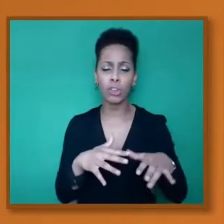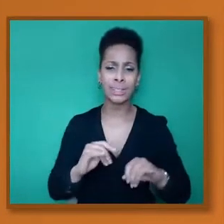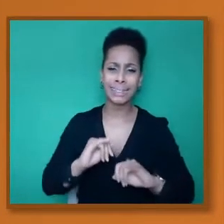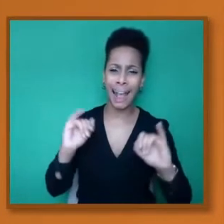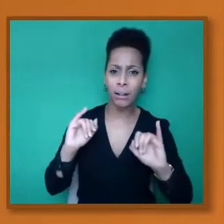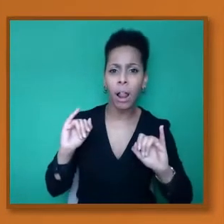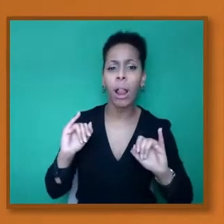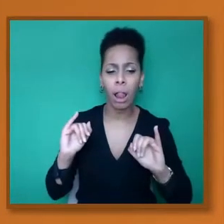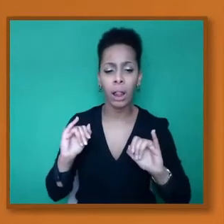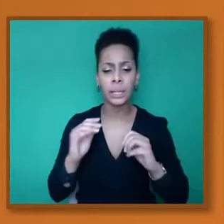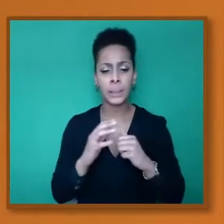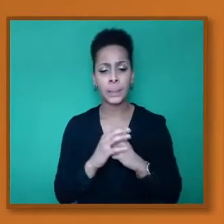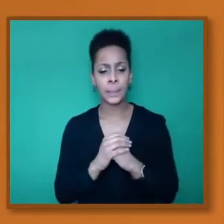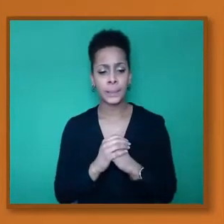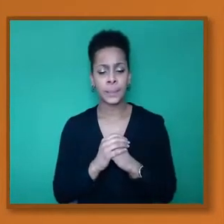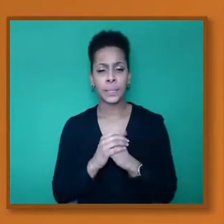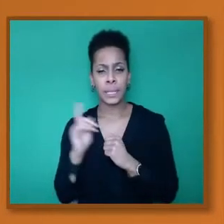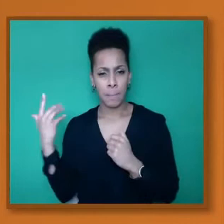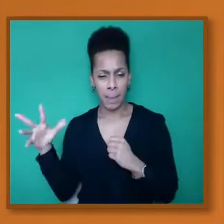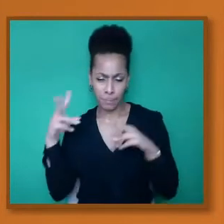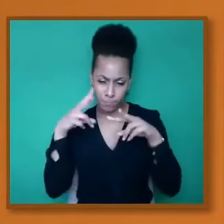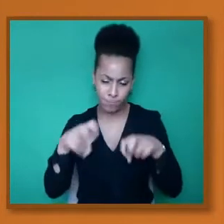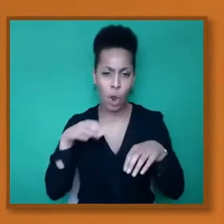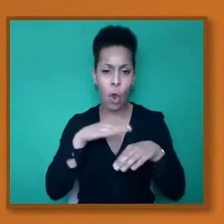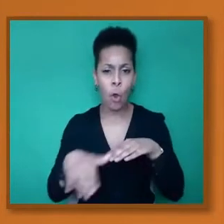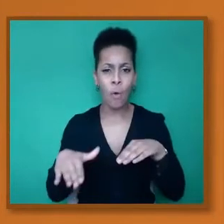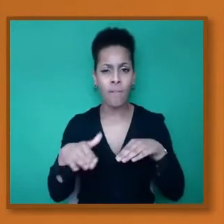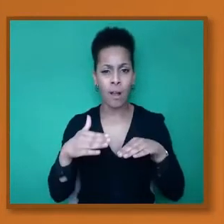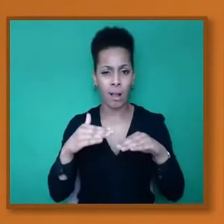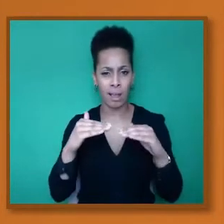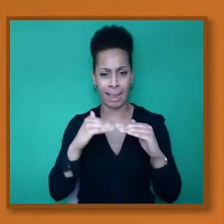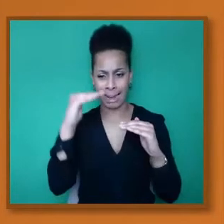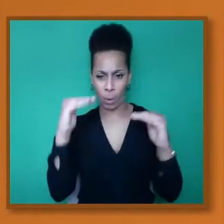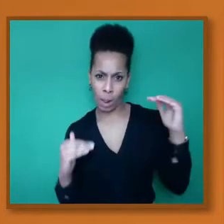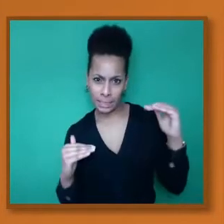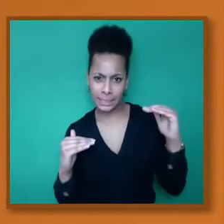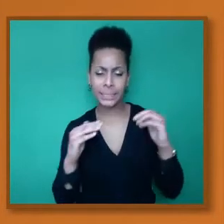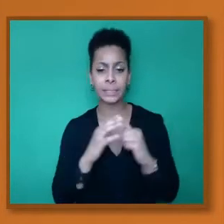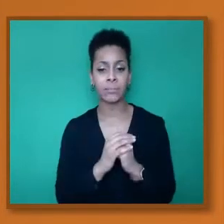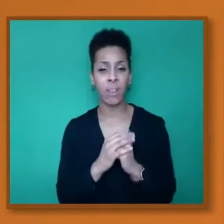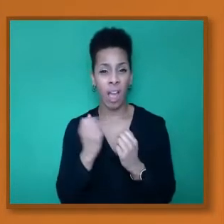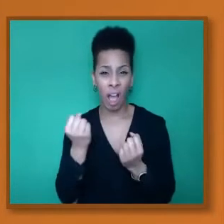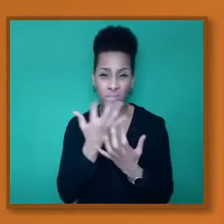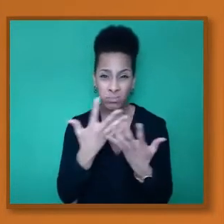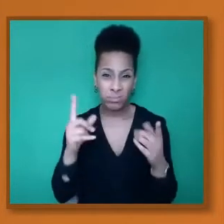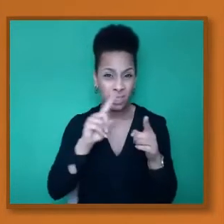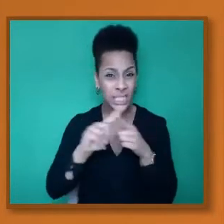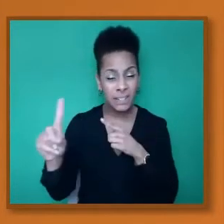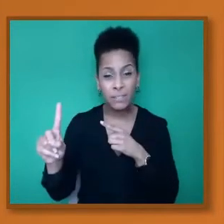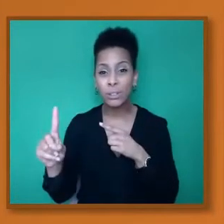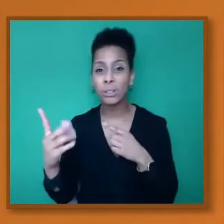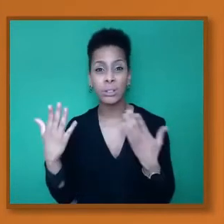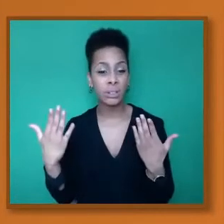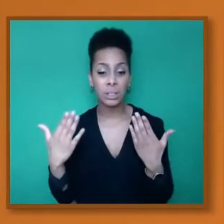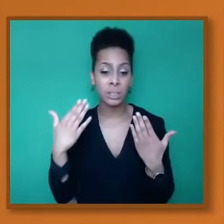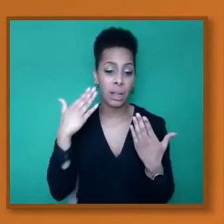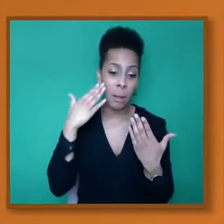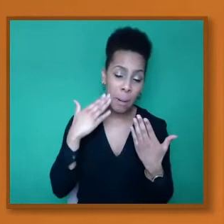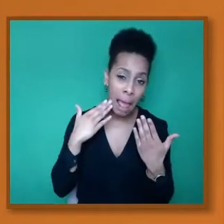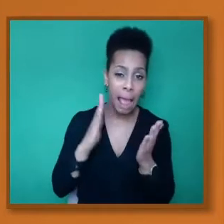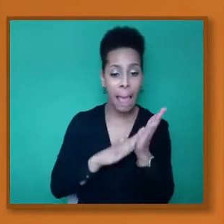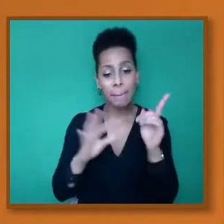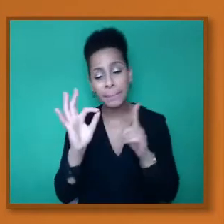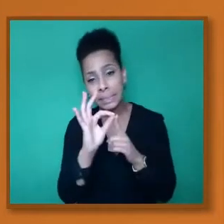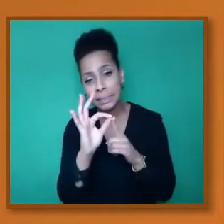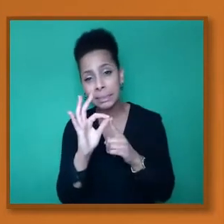black MPs. We've got Asian MPs and celebrities who have united in putting out why you